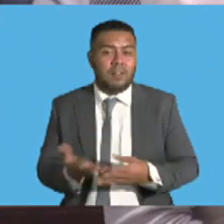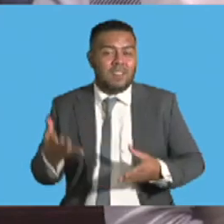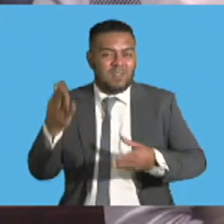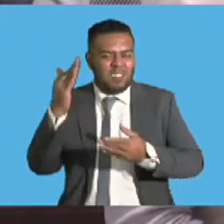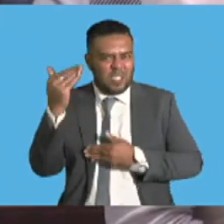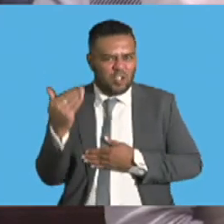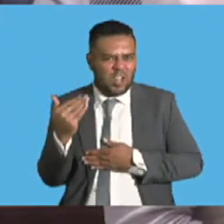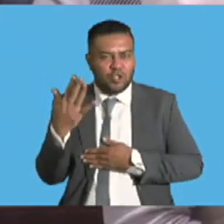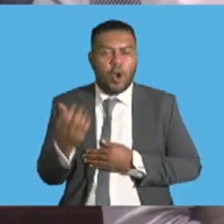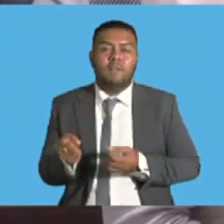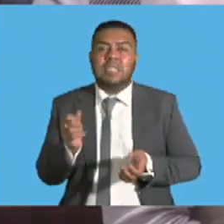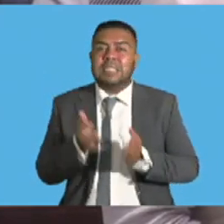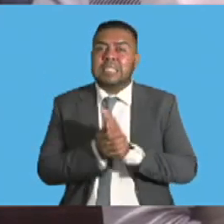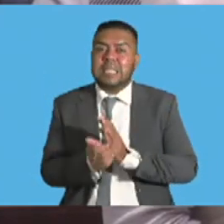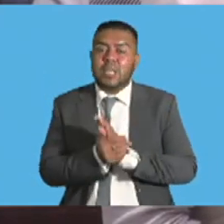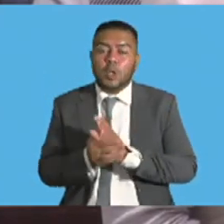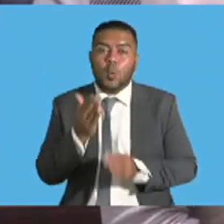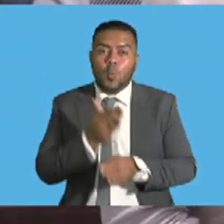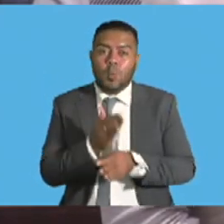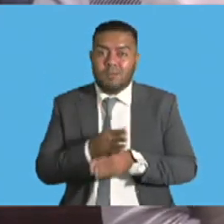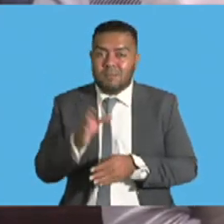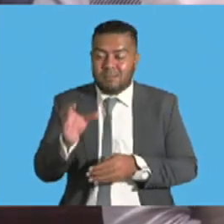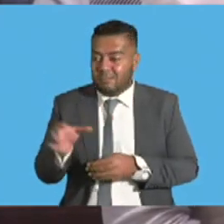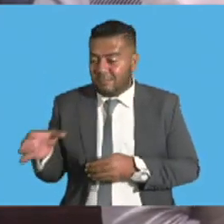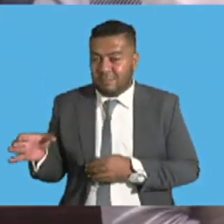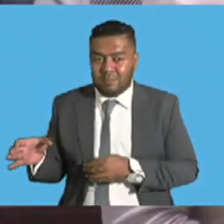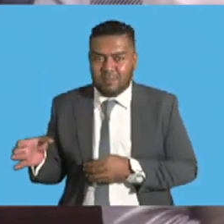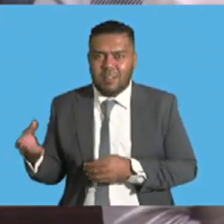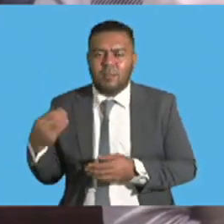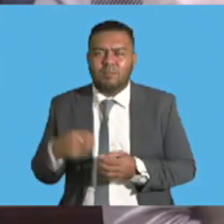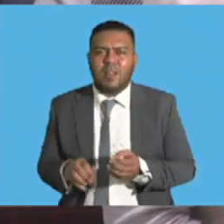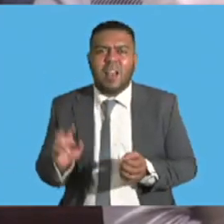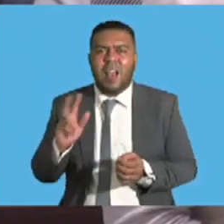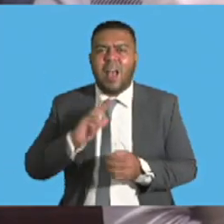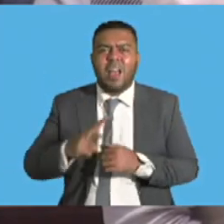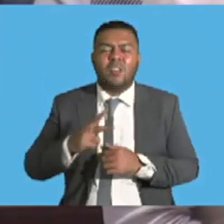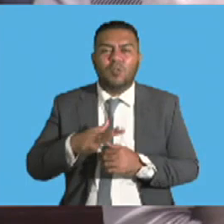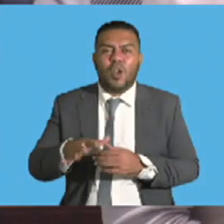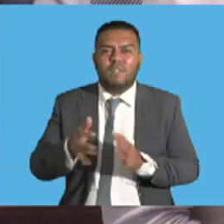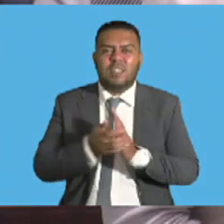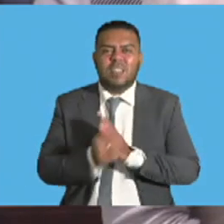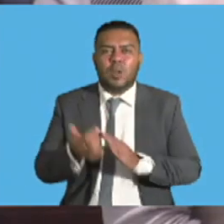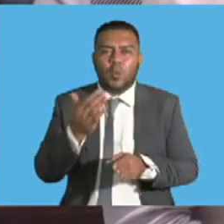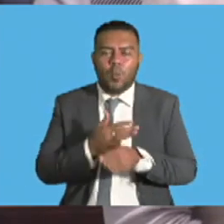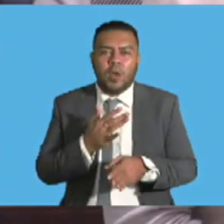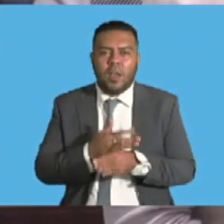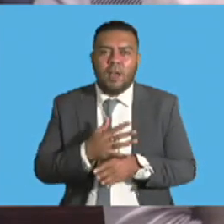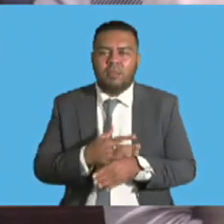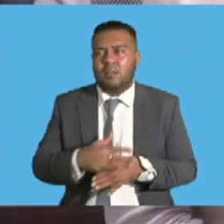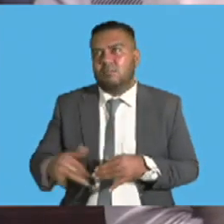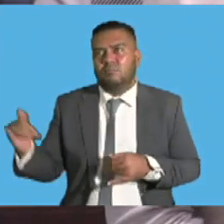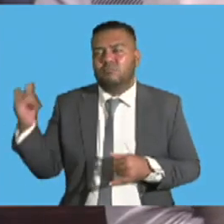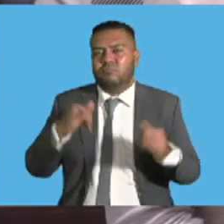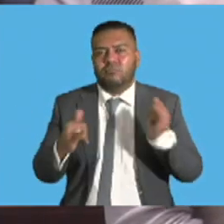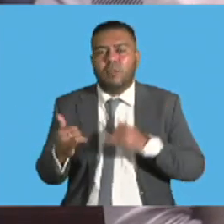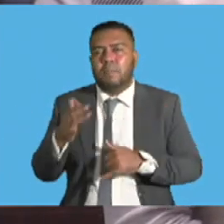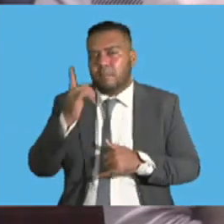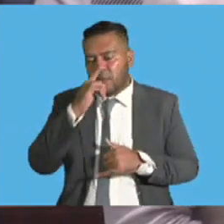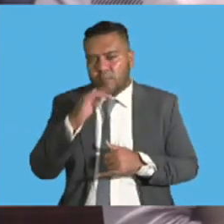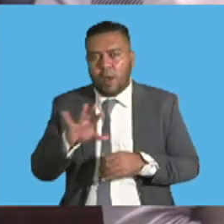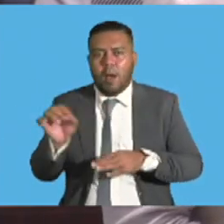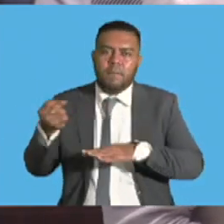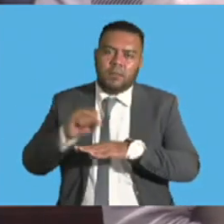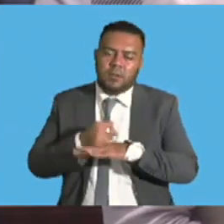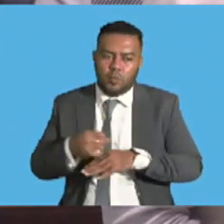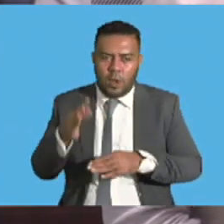workers in the industry, resulting in the hiring of skilled workers from abroad, which also delays the construction of some